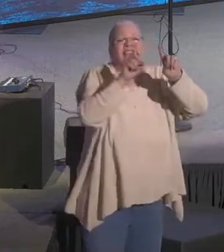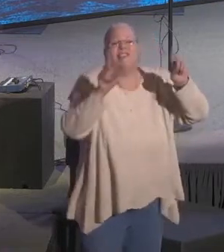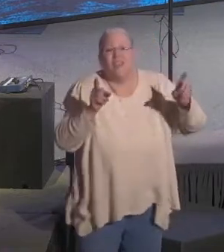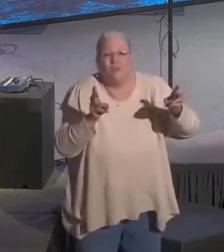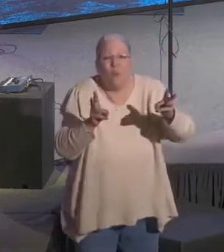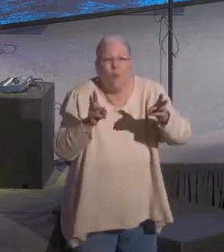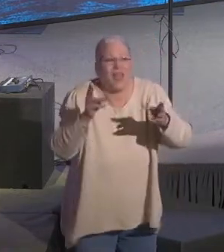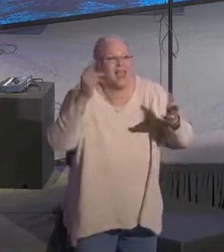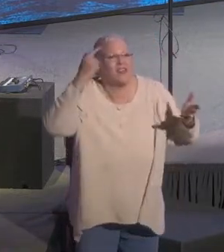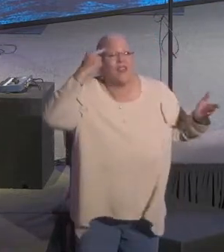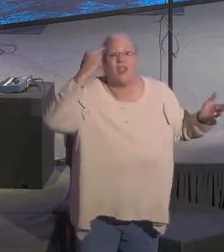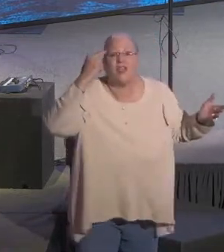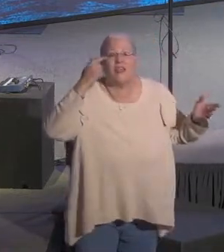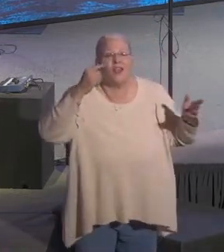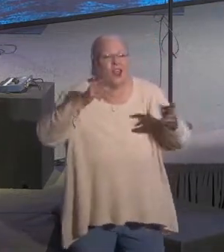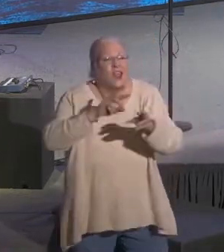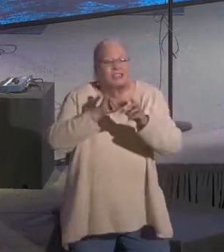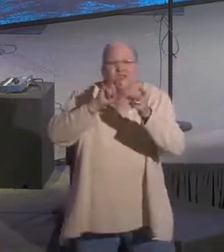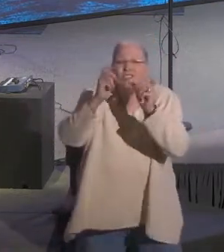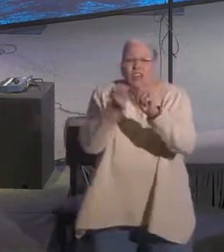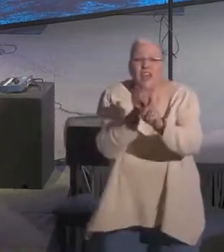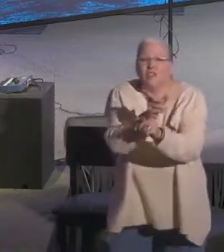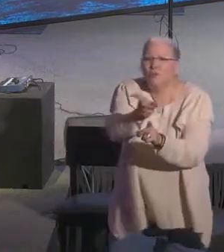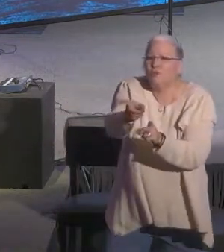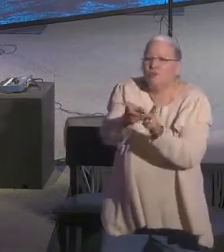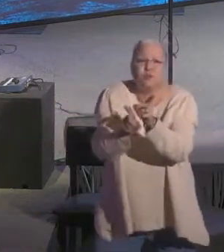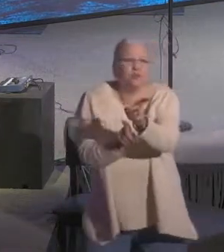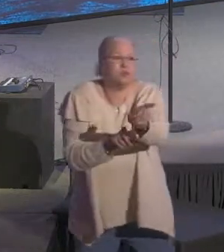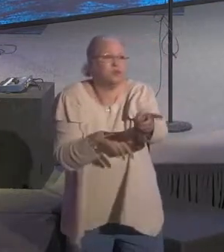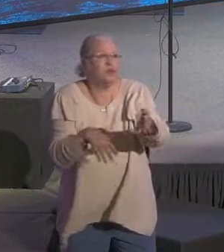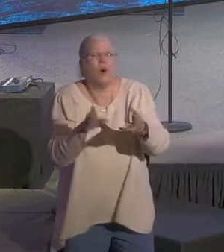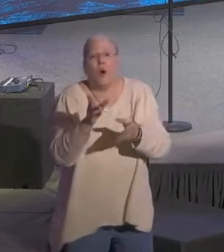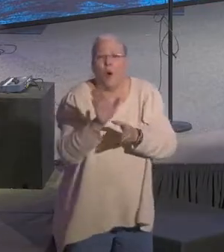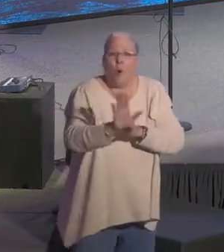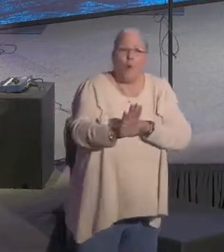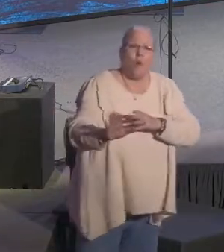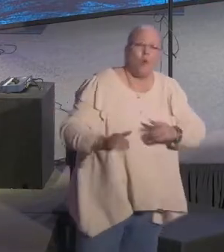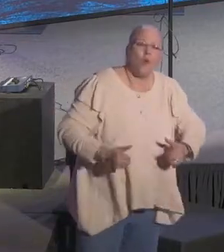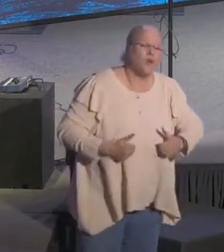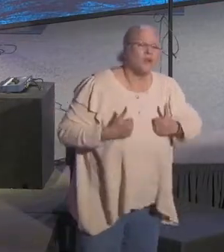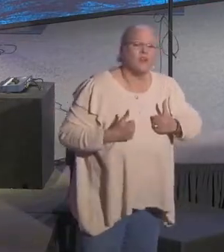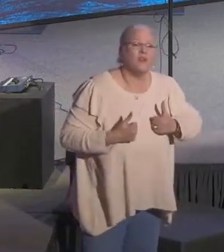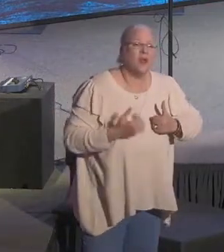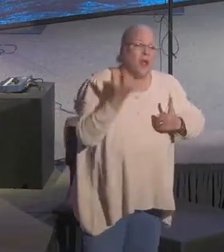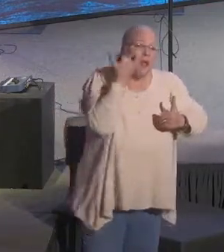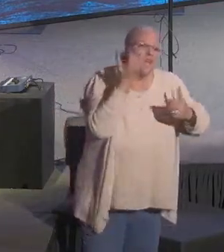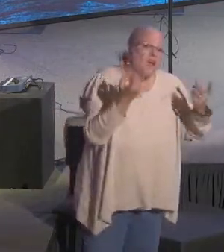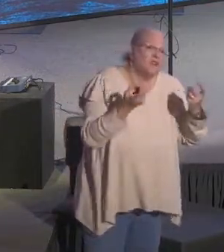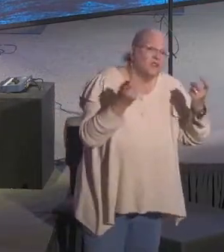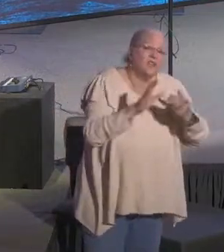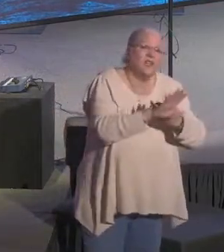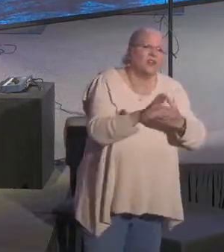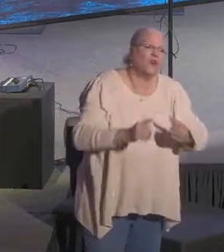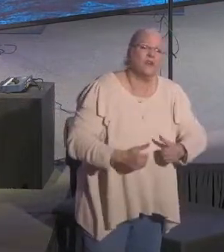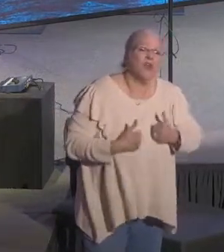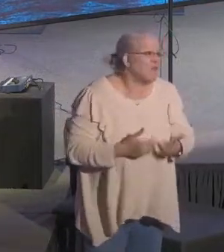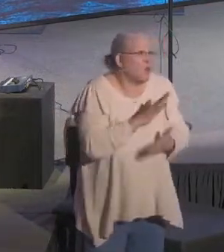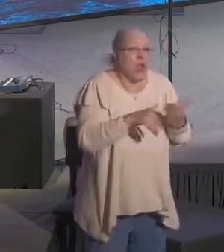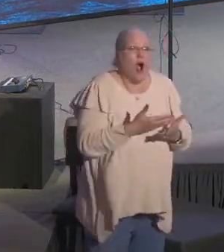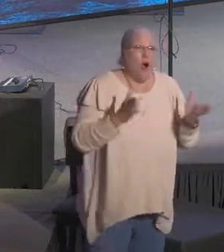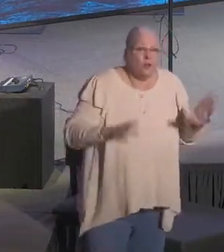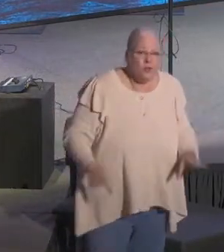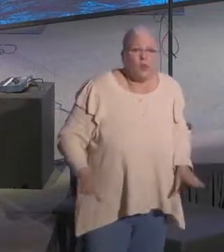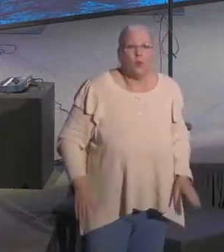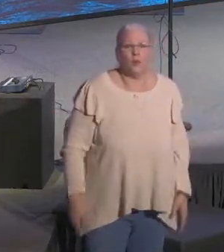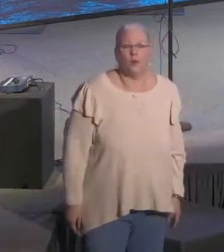those who honor Him. And can I say something to you? Because there is so much sexual sin in the world today. I believe every human being